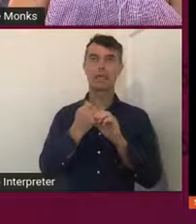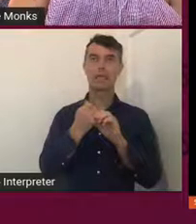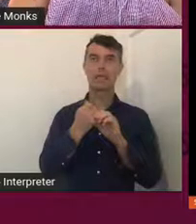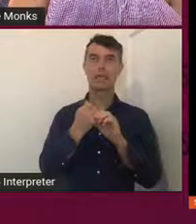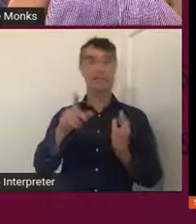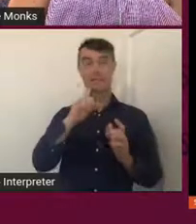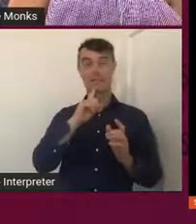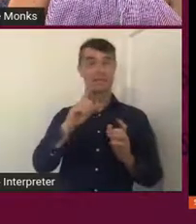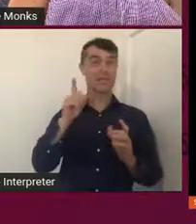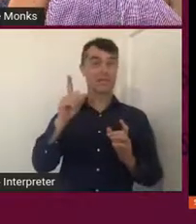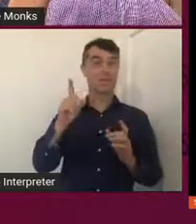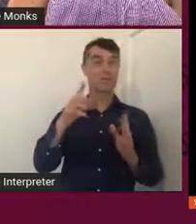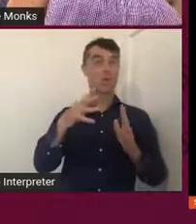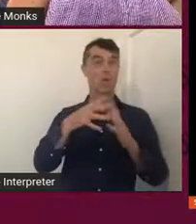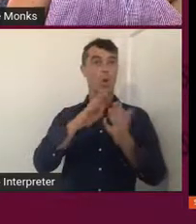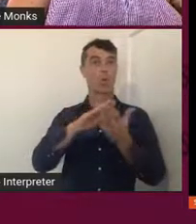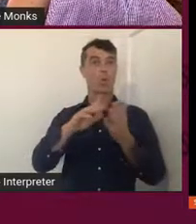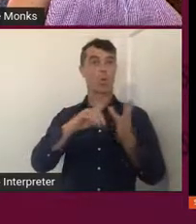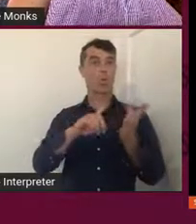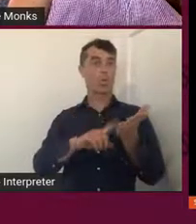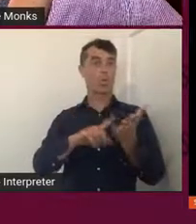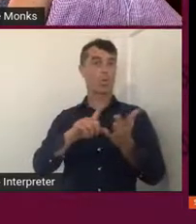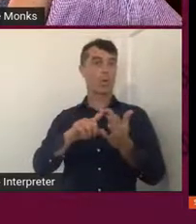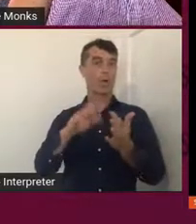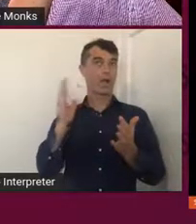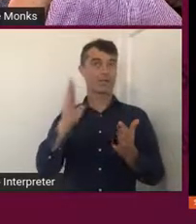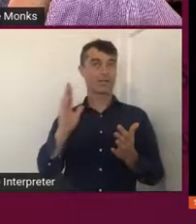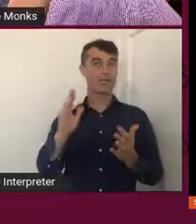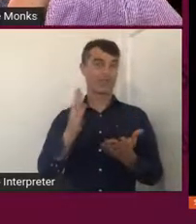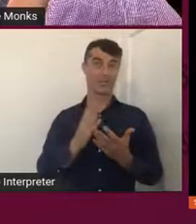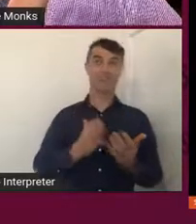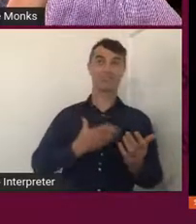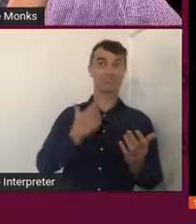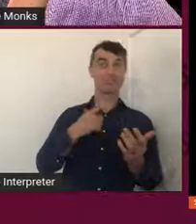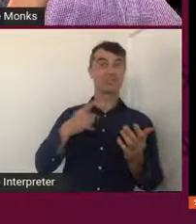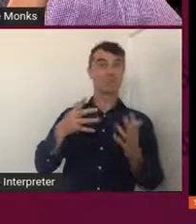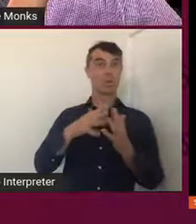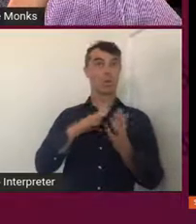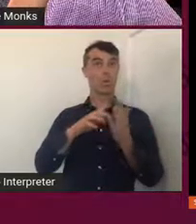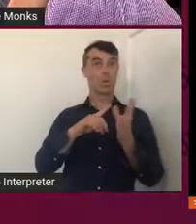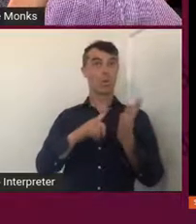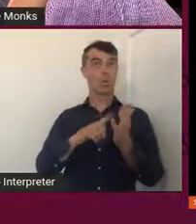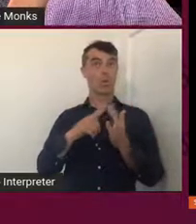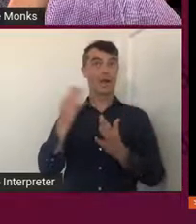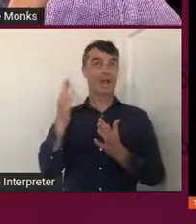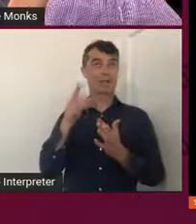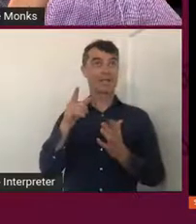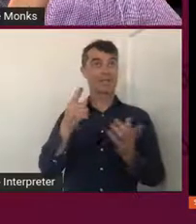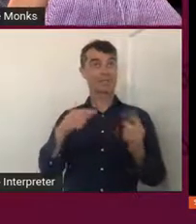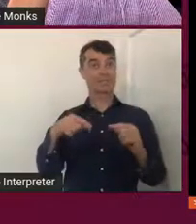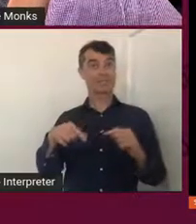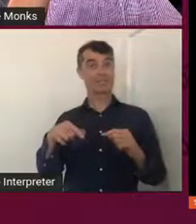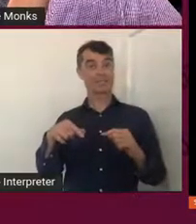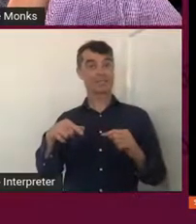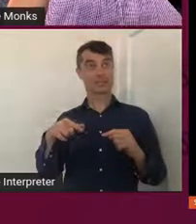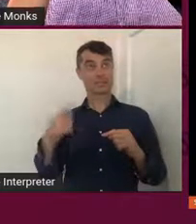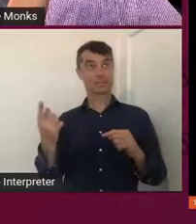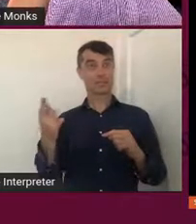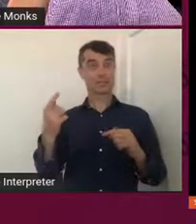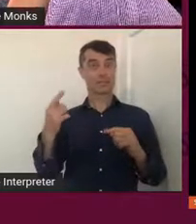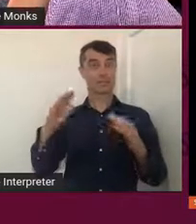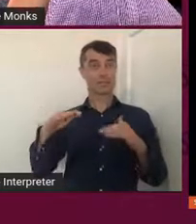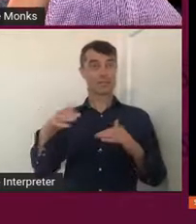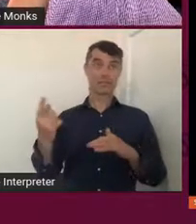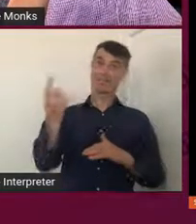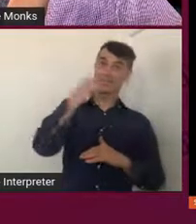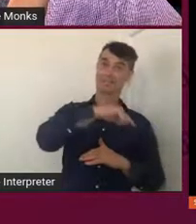was really interesting to me because the whale sharks actually come to, you know, to this country over here or to Yamaji